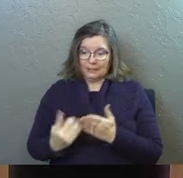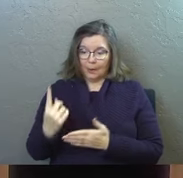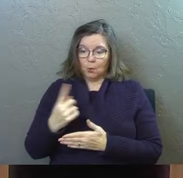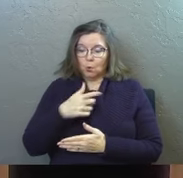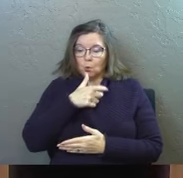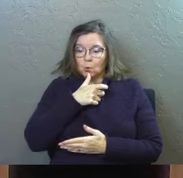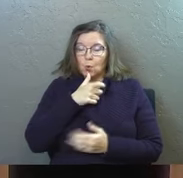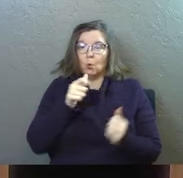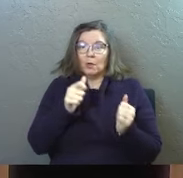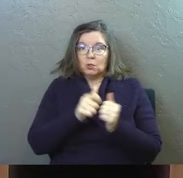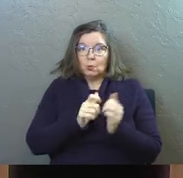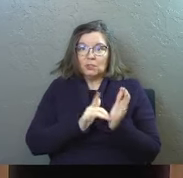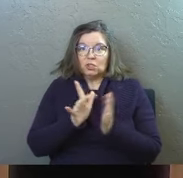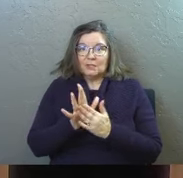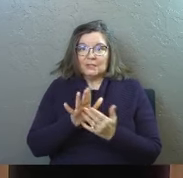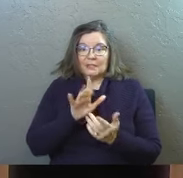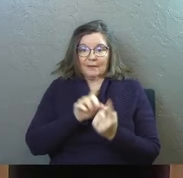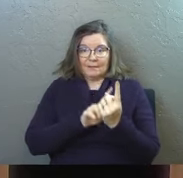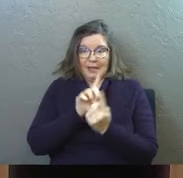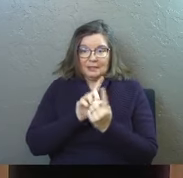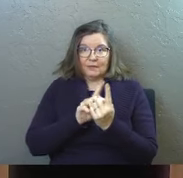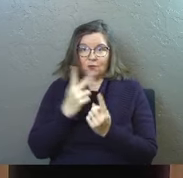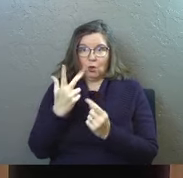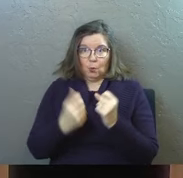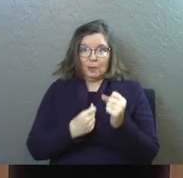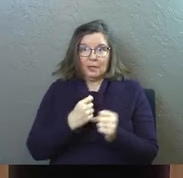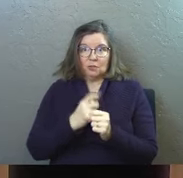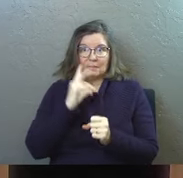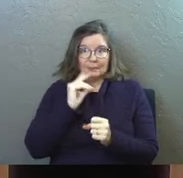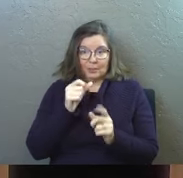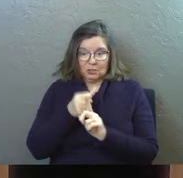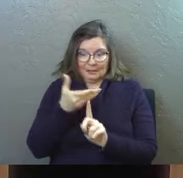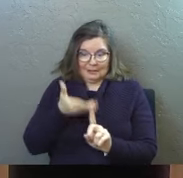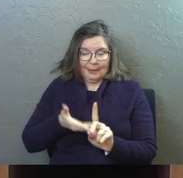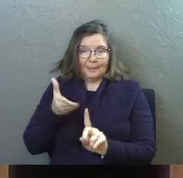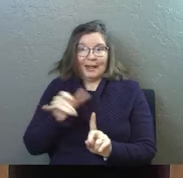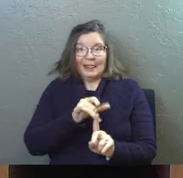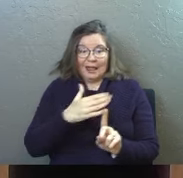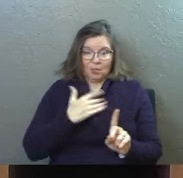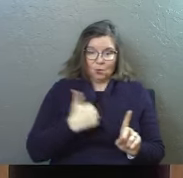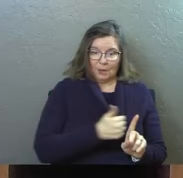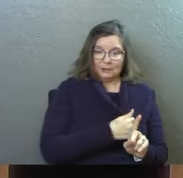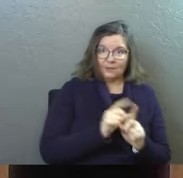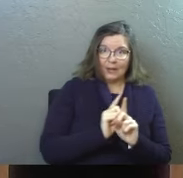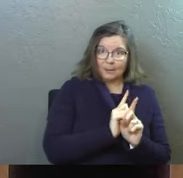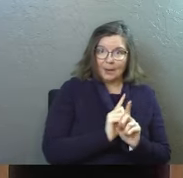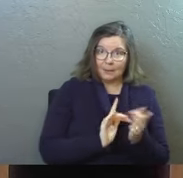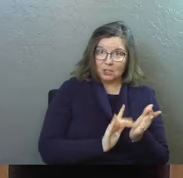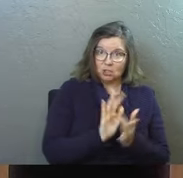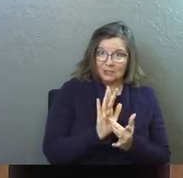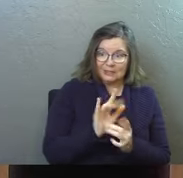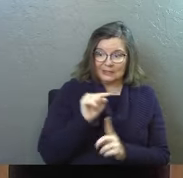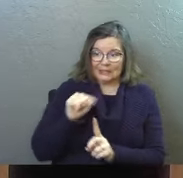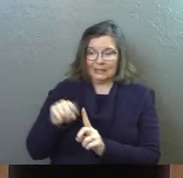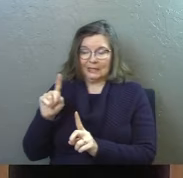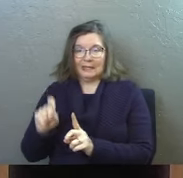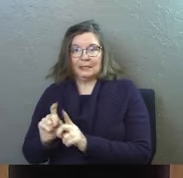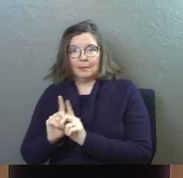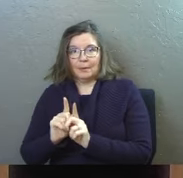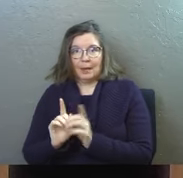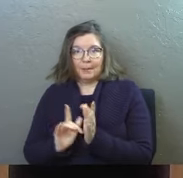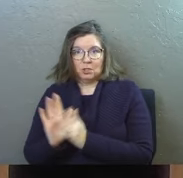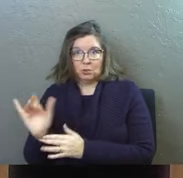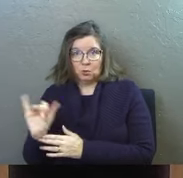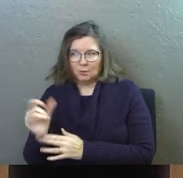somebody who was with Jesus face to face for three years just like the rest of us got mentored by Jesus he needs to be